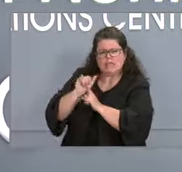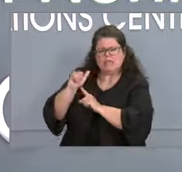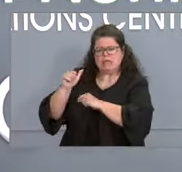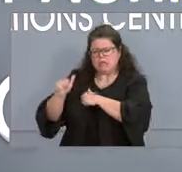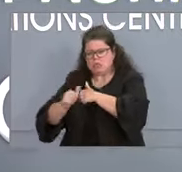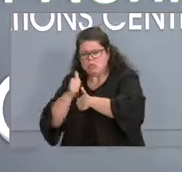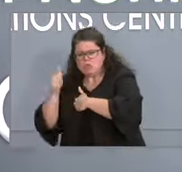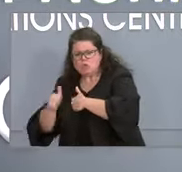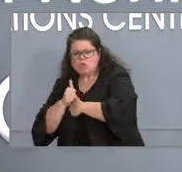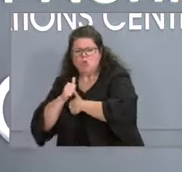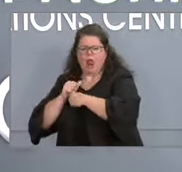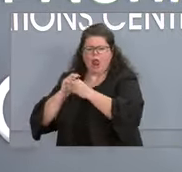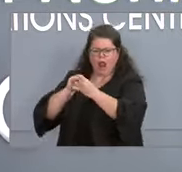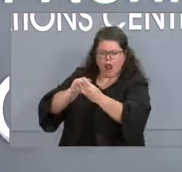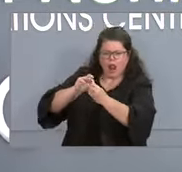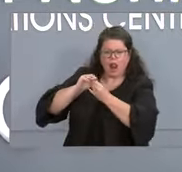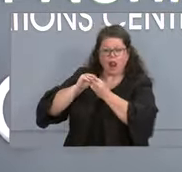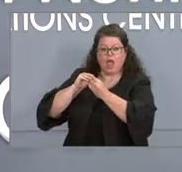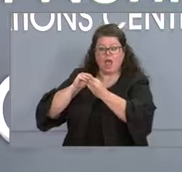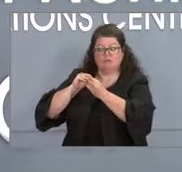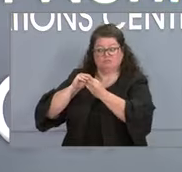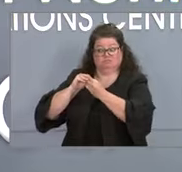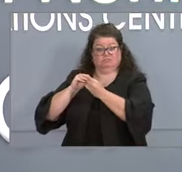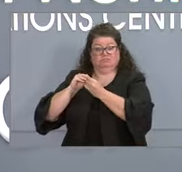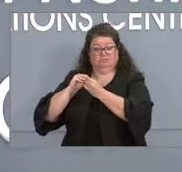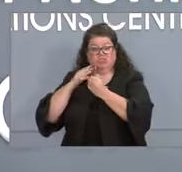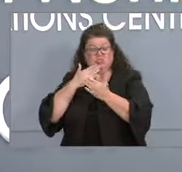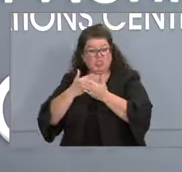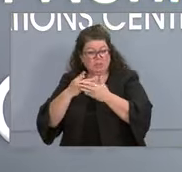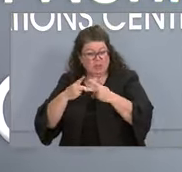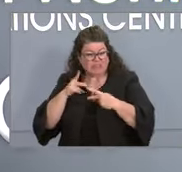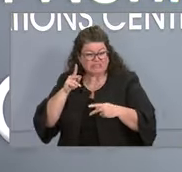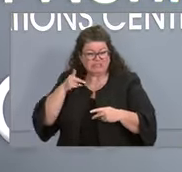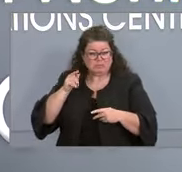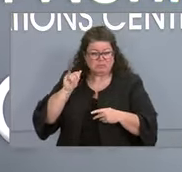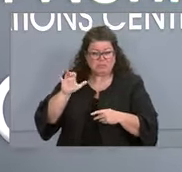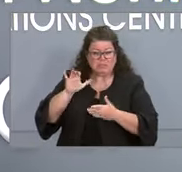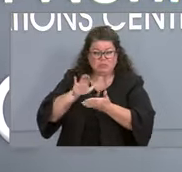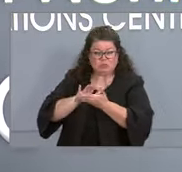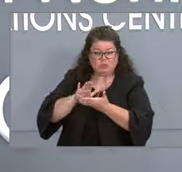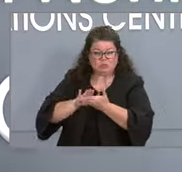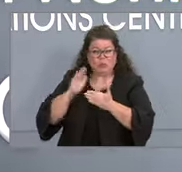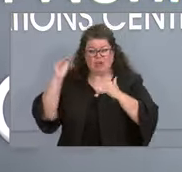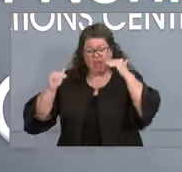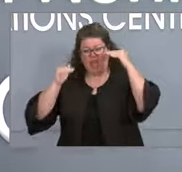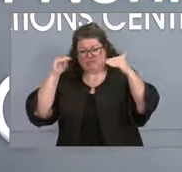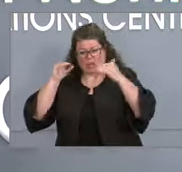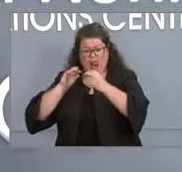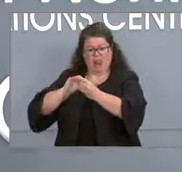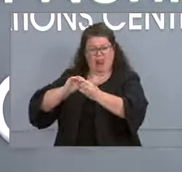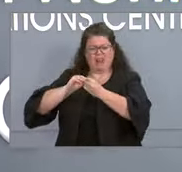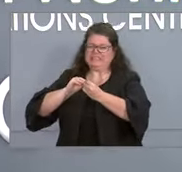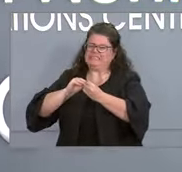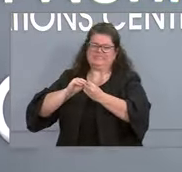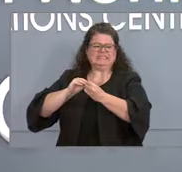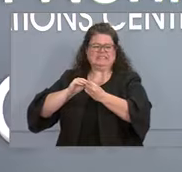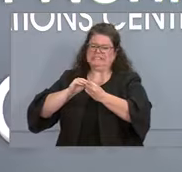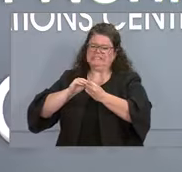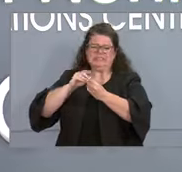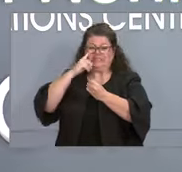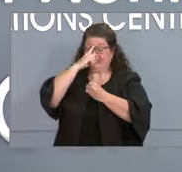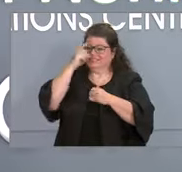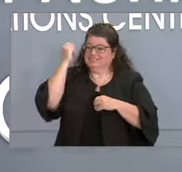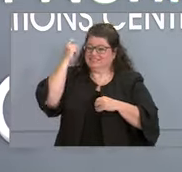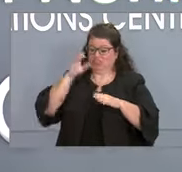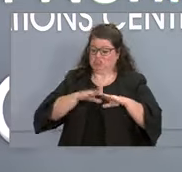None of this belongs in our public schools, particularly by adults. Remember, our children are